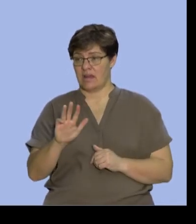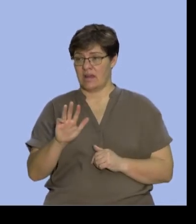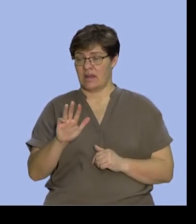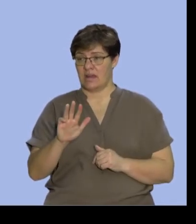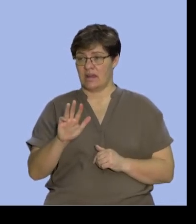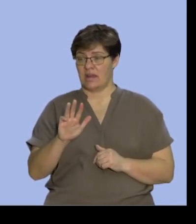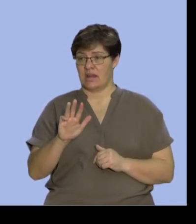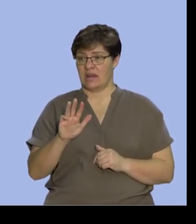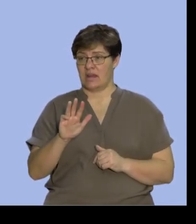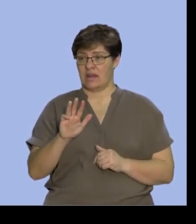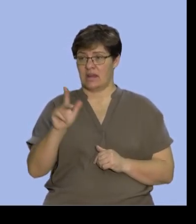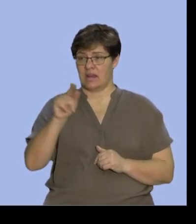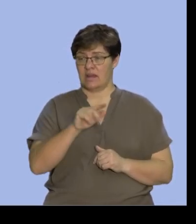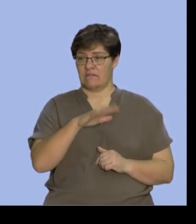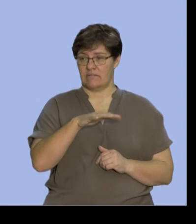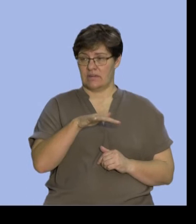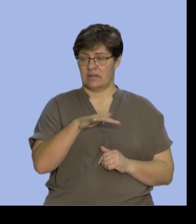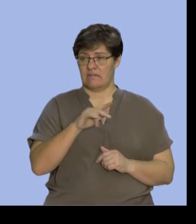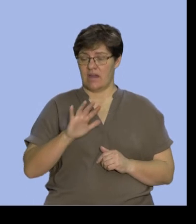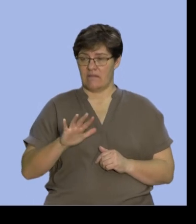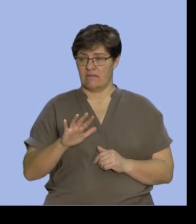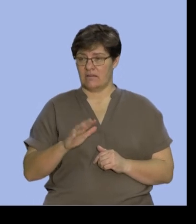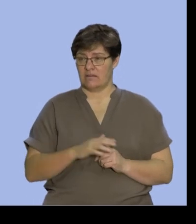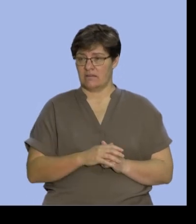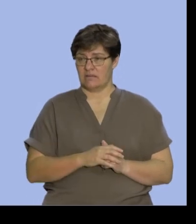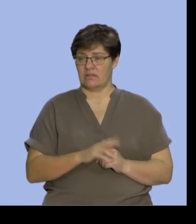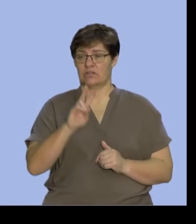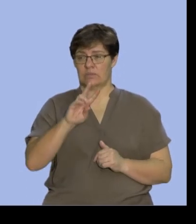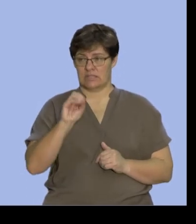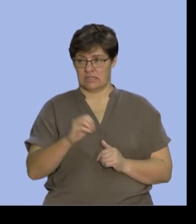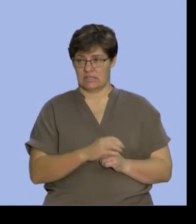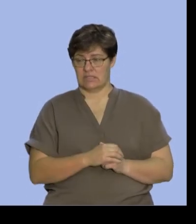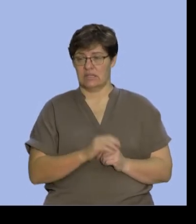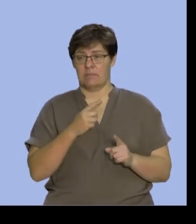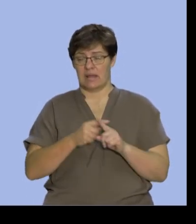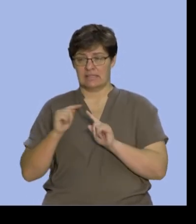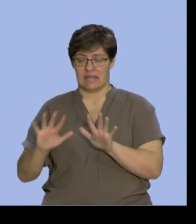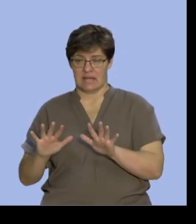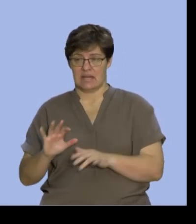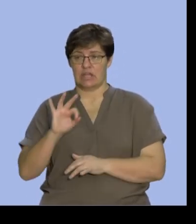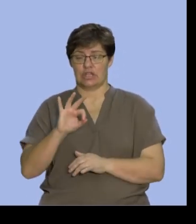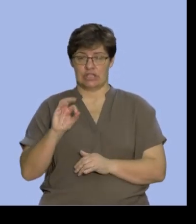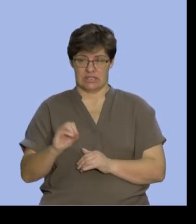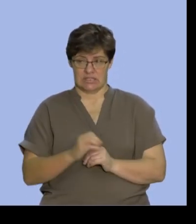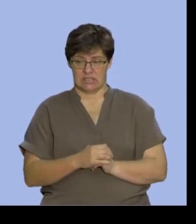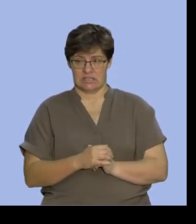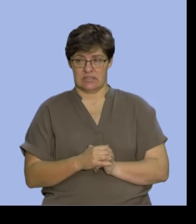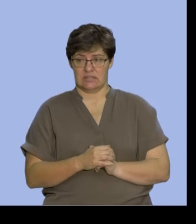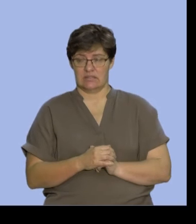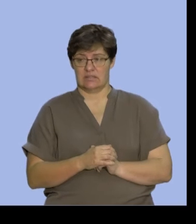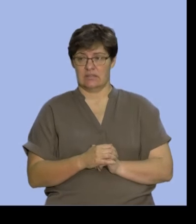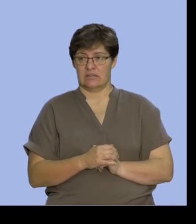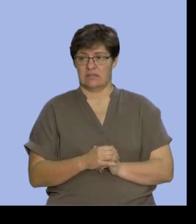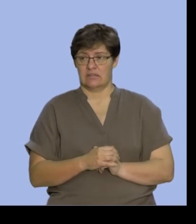15 plus 5 is 20 plus the 10 gives you 30. So we